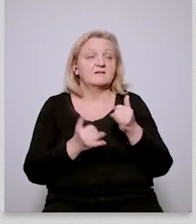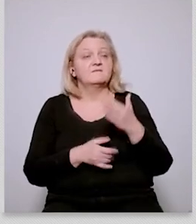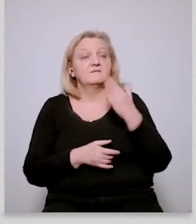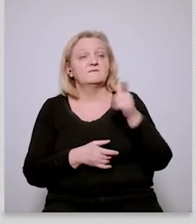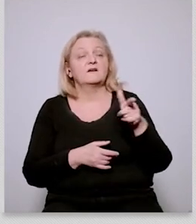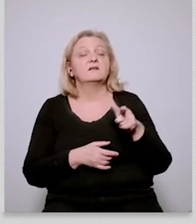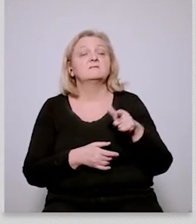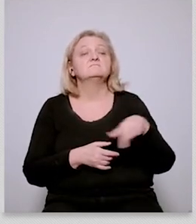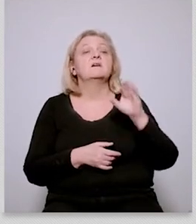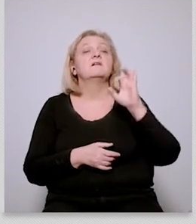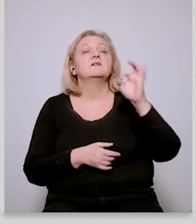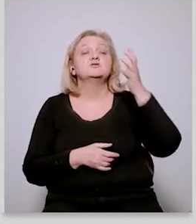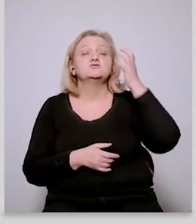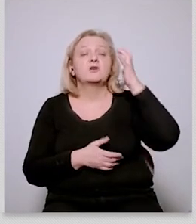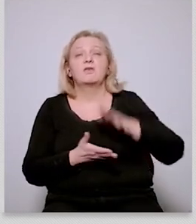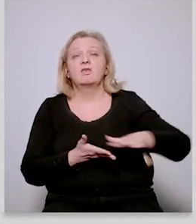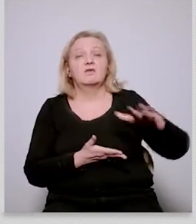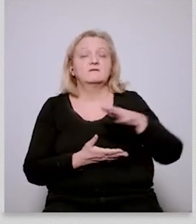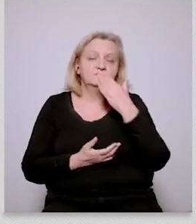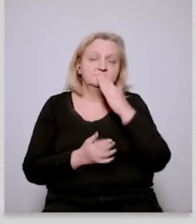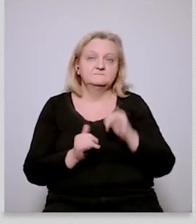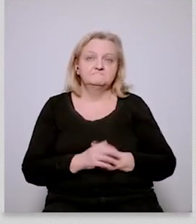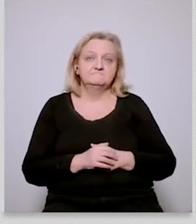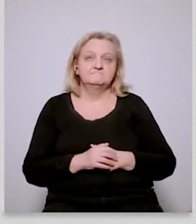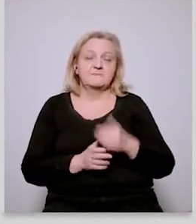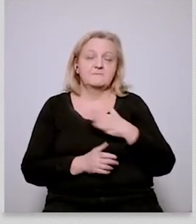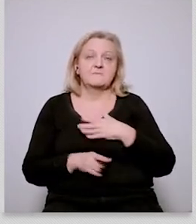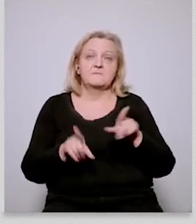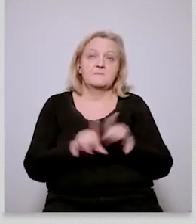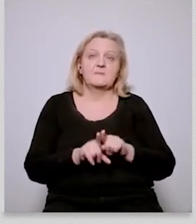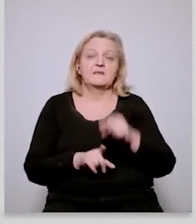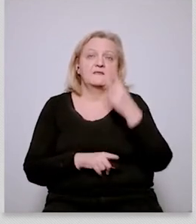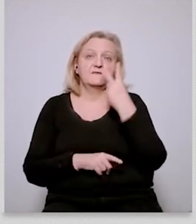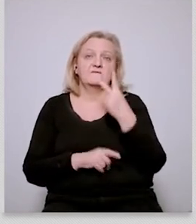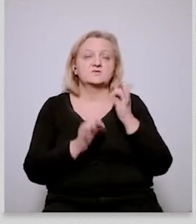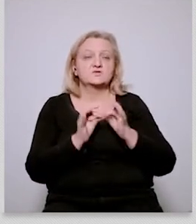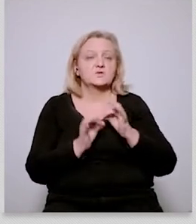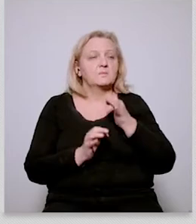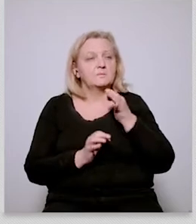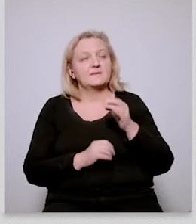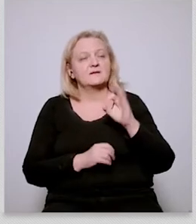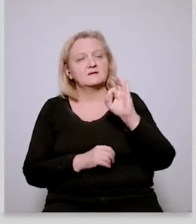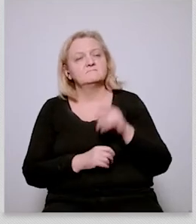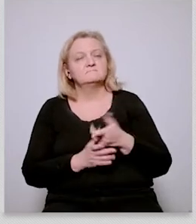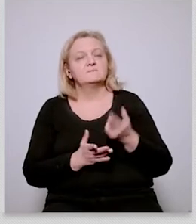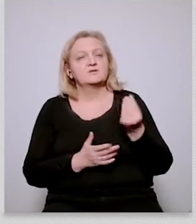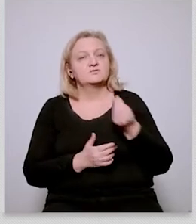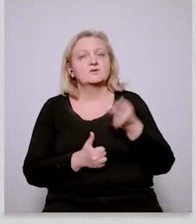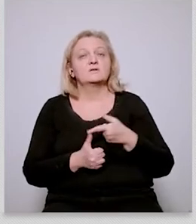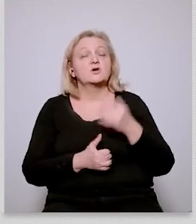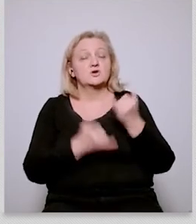more detailed questions to you the one is to what if you take this green transformation